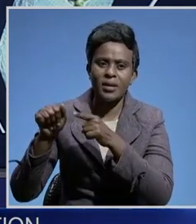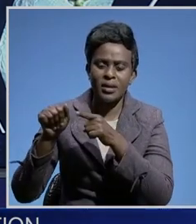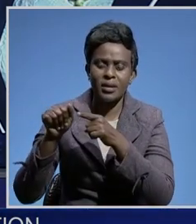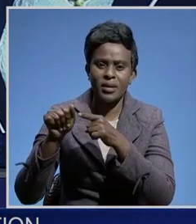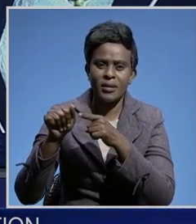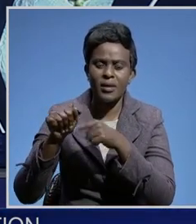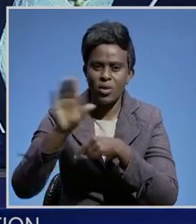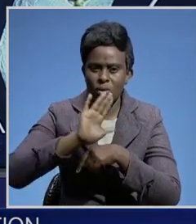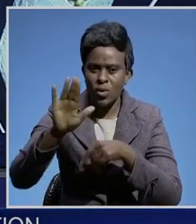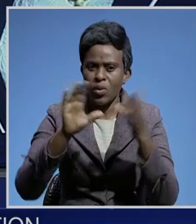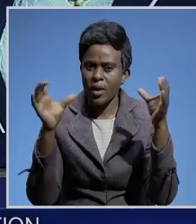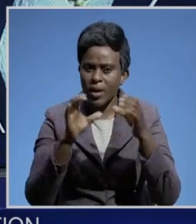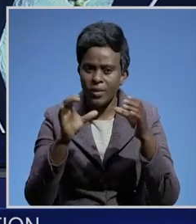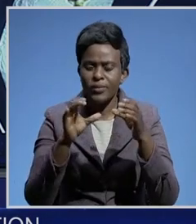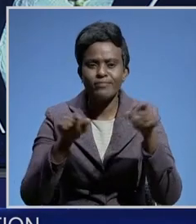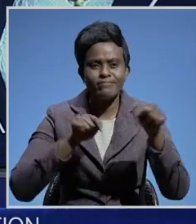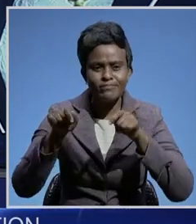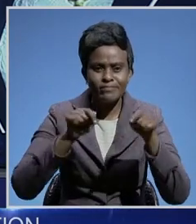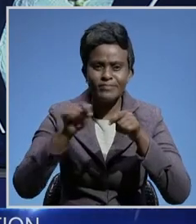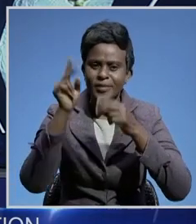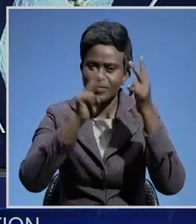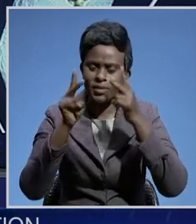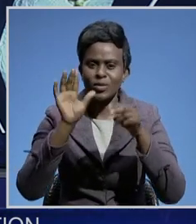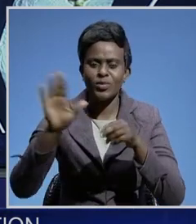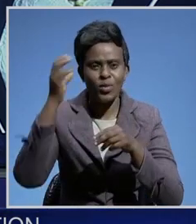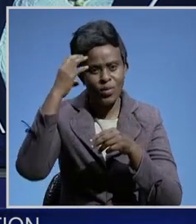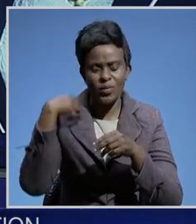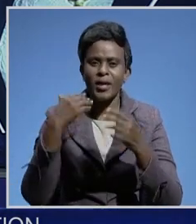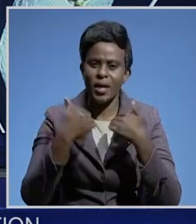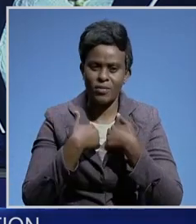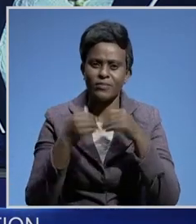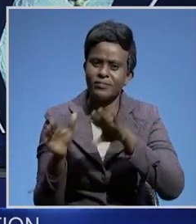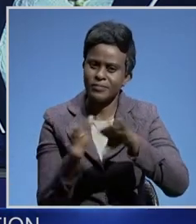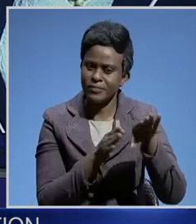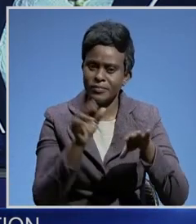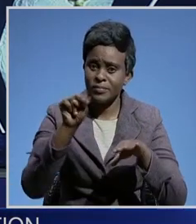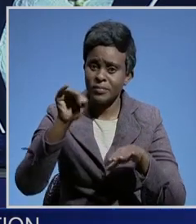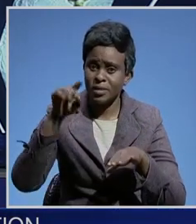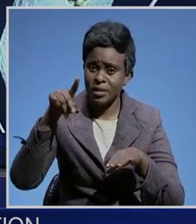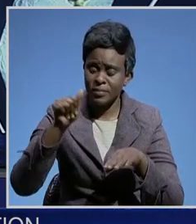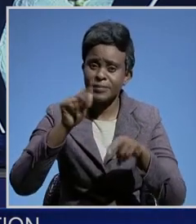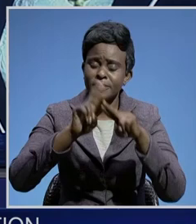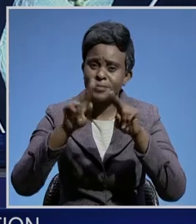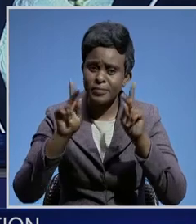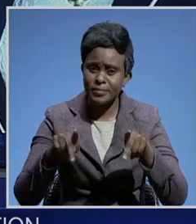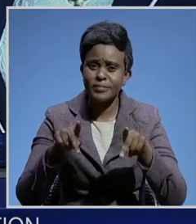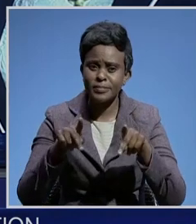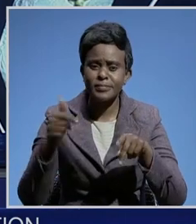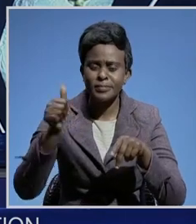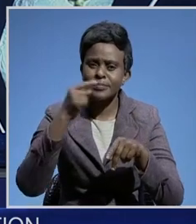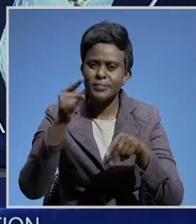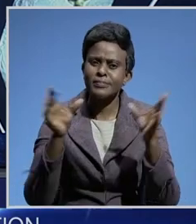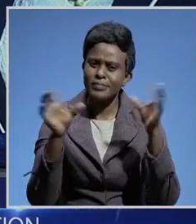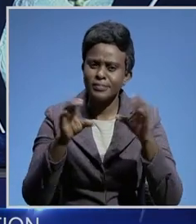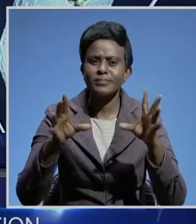Governing Council paid a courtesy call on her at her office. Meanwhile, Nipah Governing Council Chairperson Mary Ngoma said the council